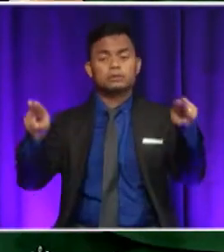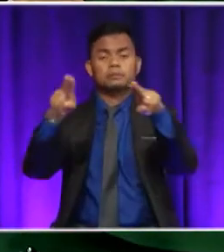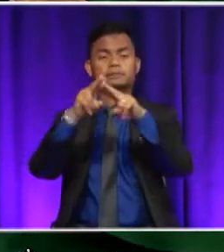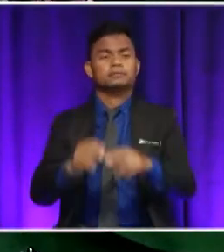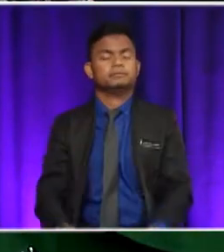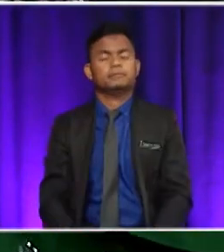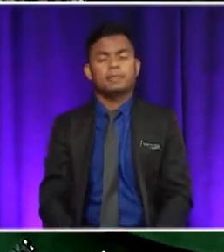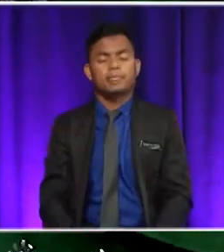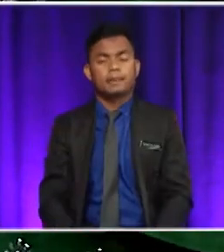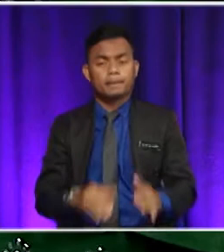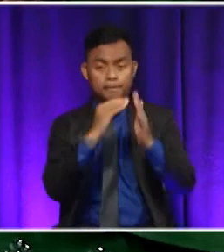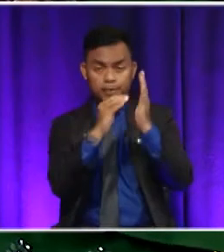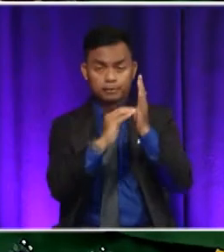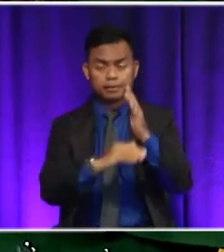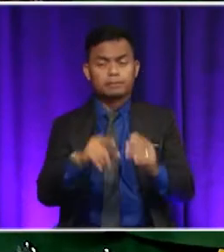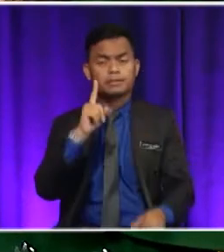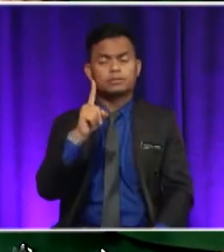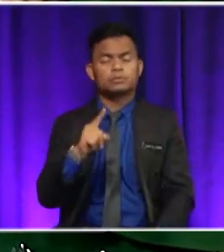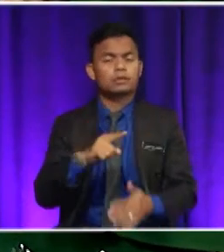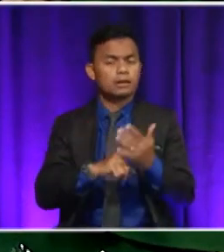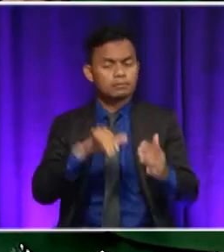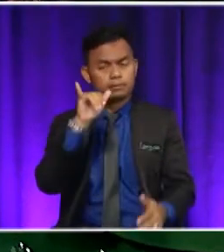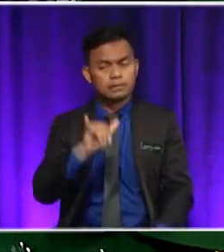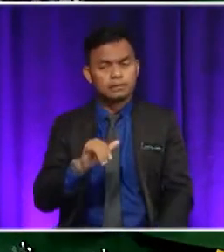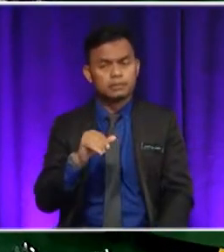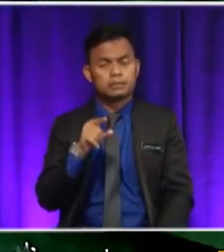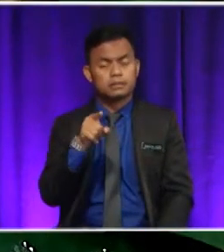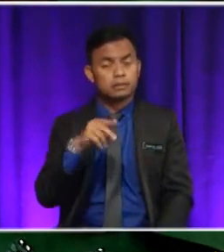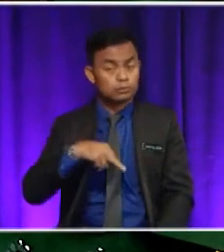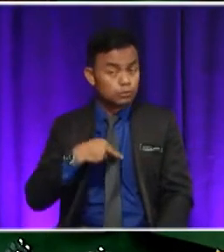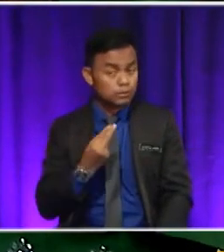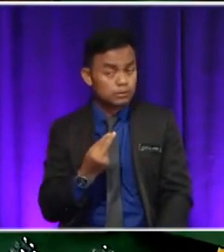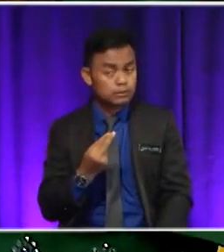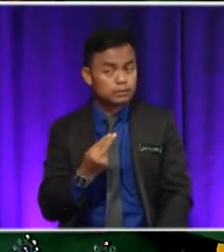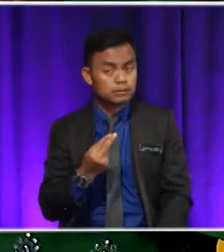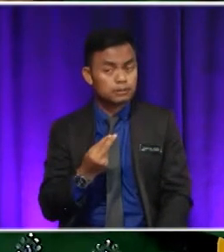what do you think is the main idea? Anyone would like to try?